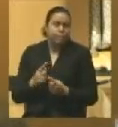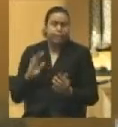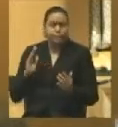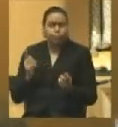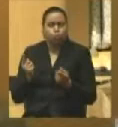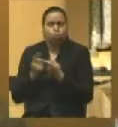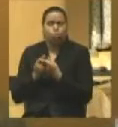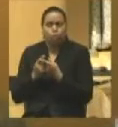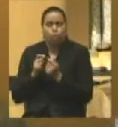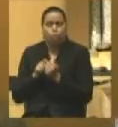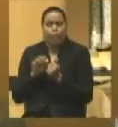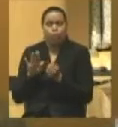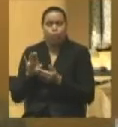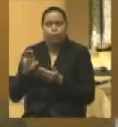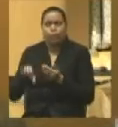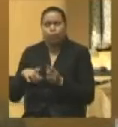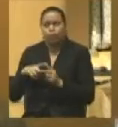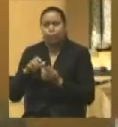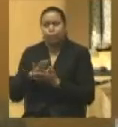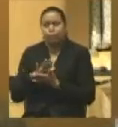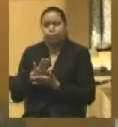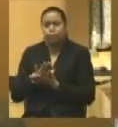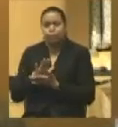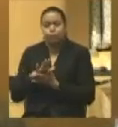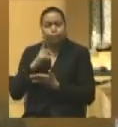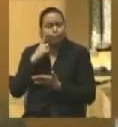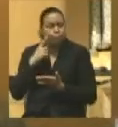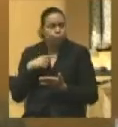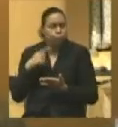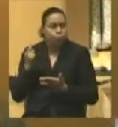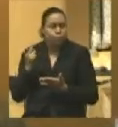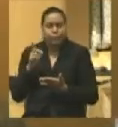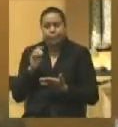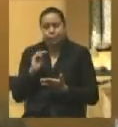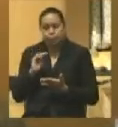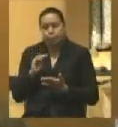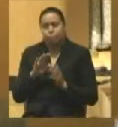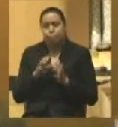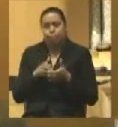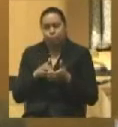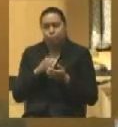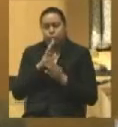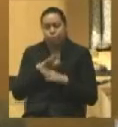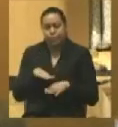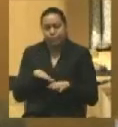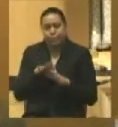your conclusion in your paper because the Democratic Party peace win,